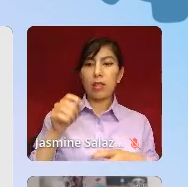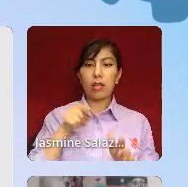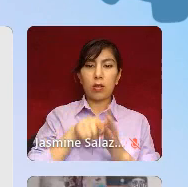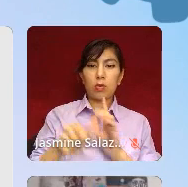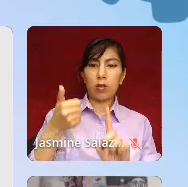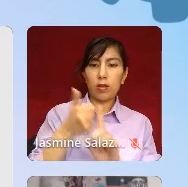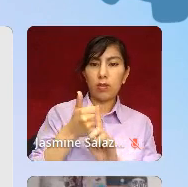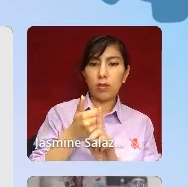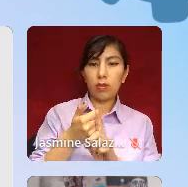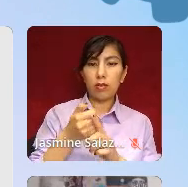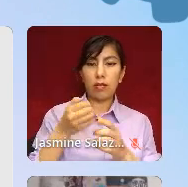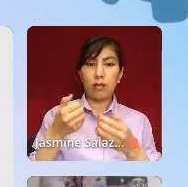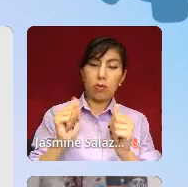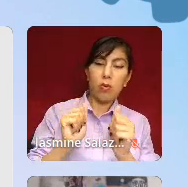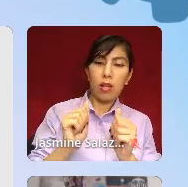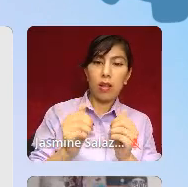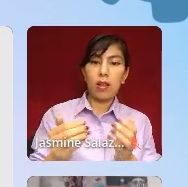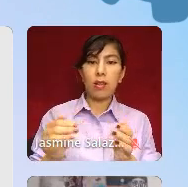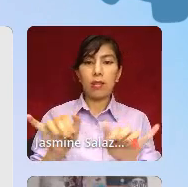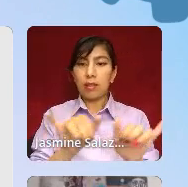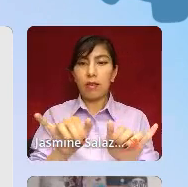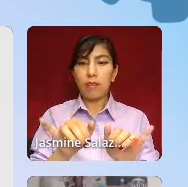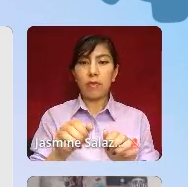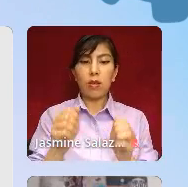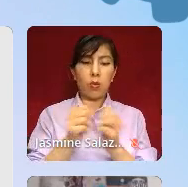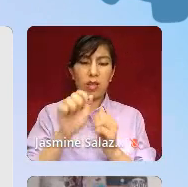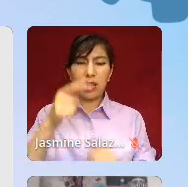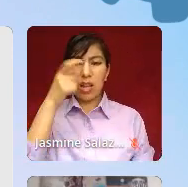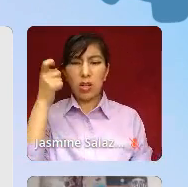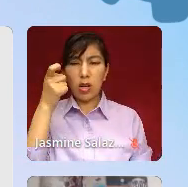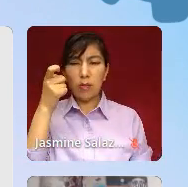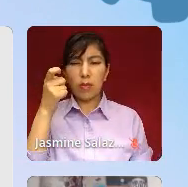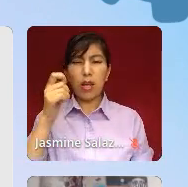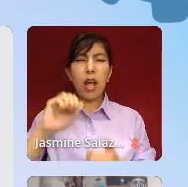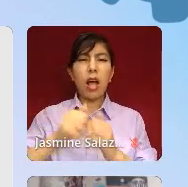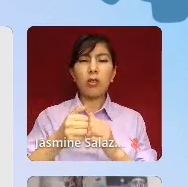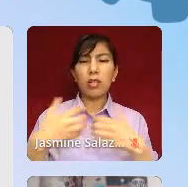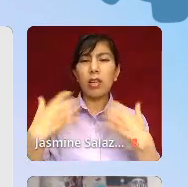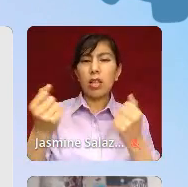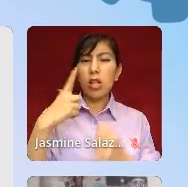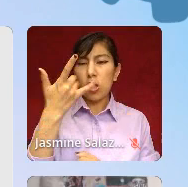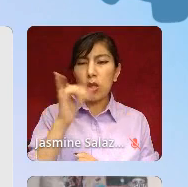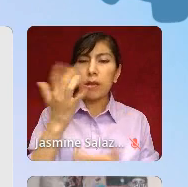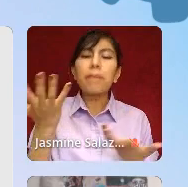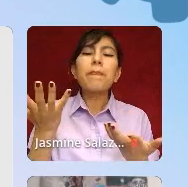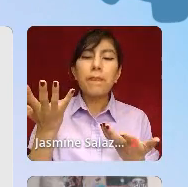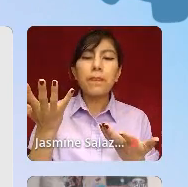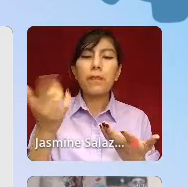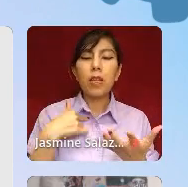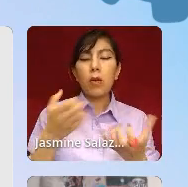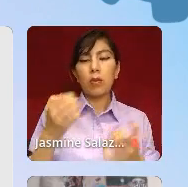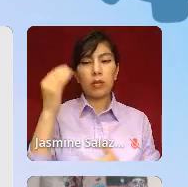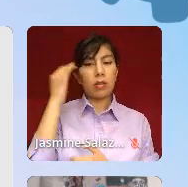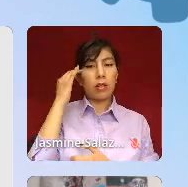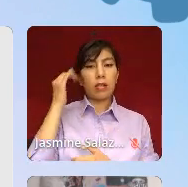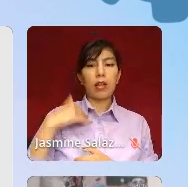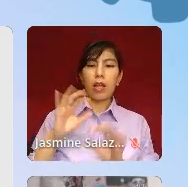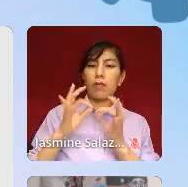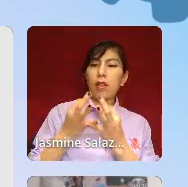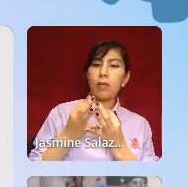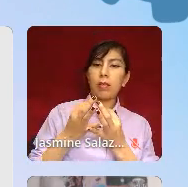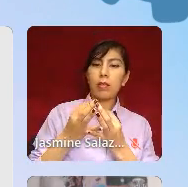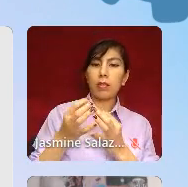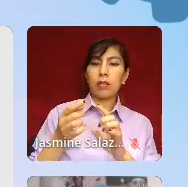So with this trauma, what does healing look like? I want to acknowledge that I have family privilege.